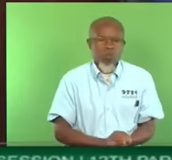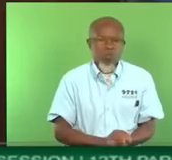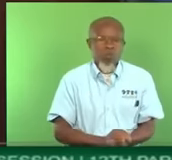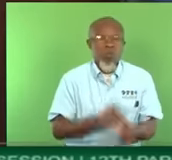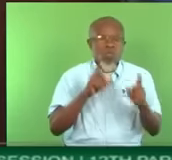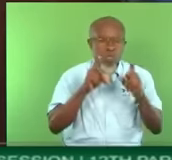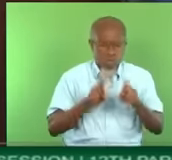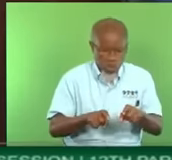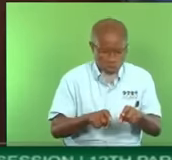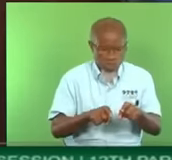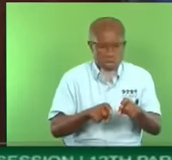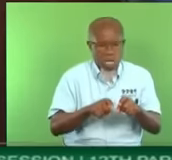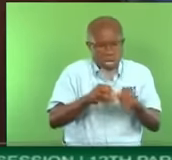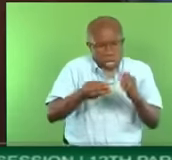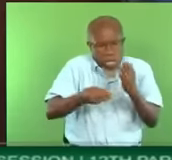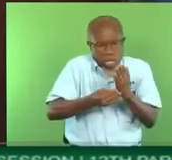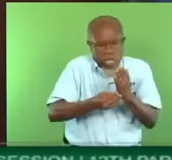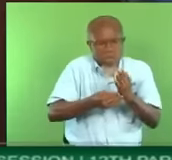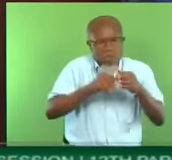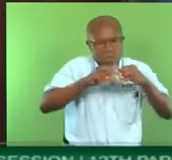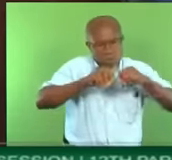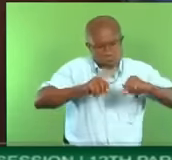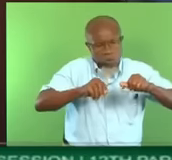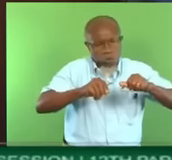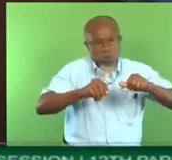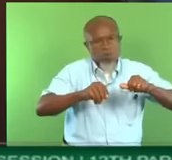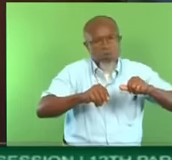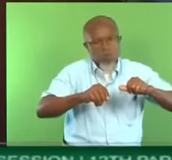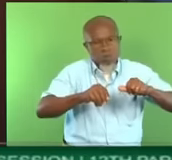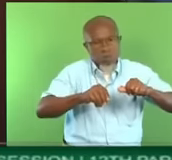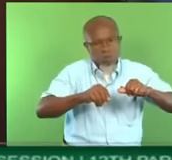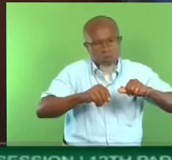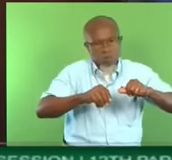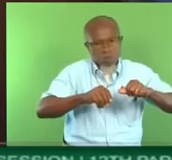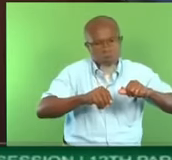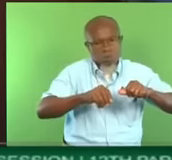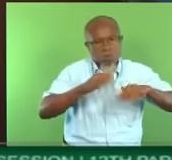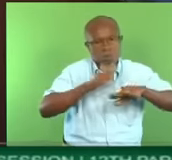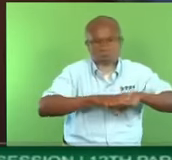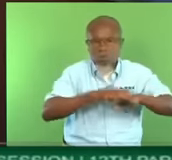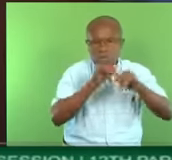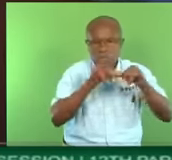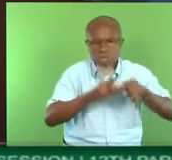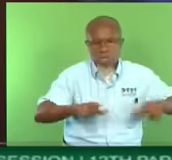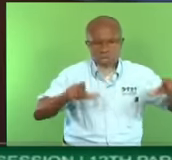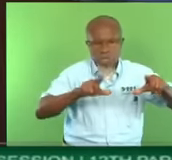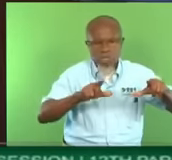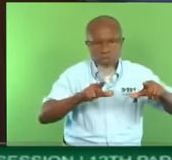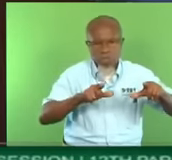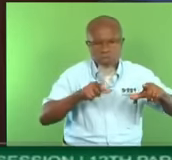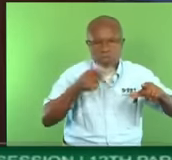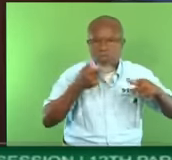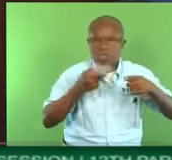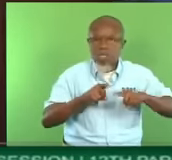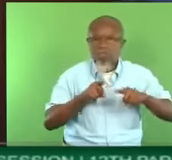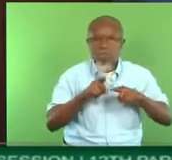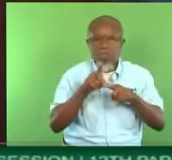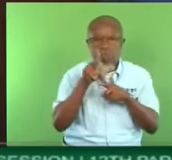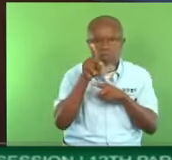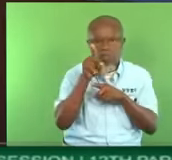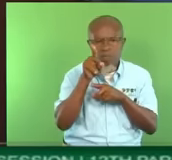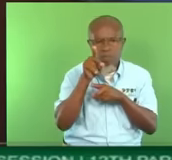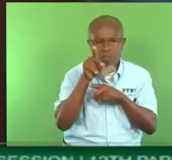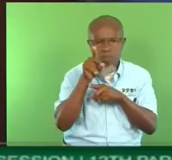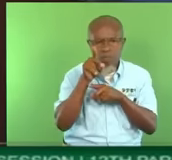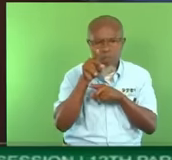backfilling now. This is after the units built. They need to do backfilling on the land. This happened in Deby Wellington when we came into office in 2010.